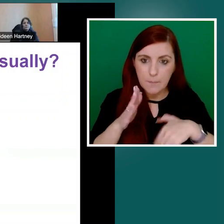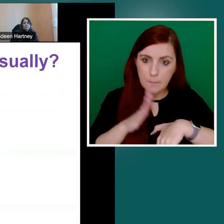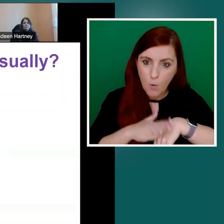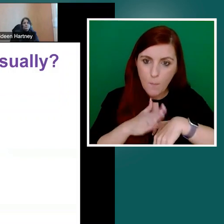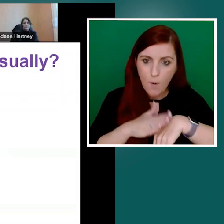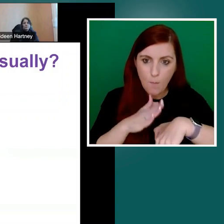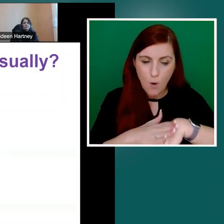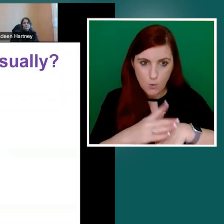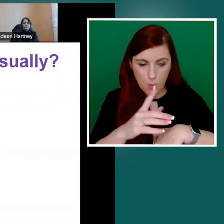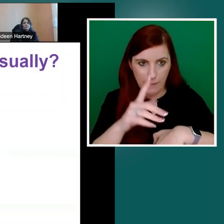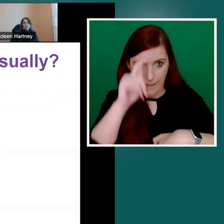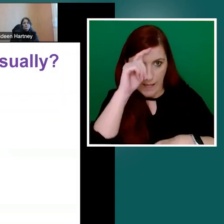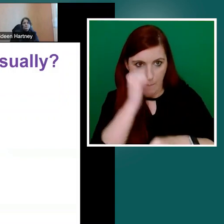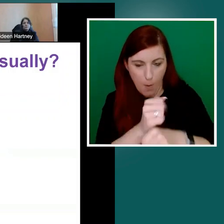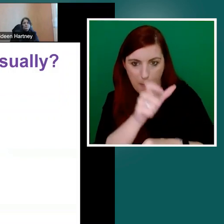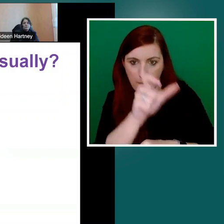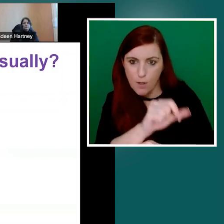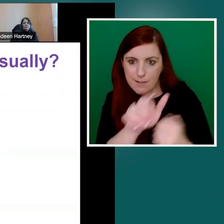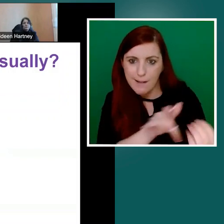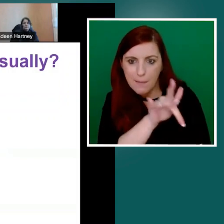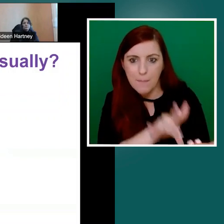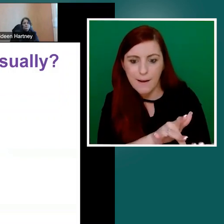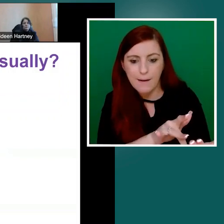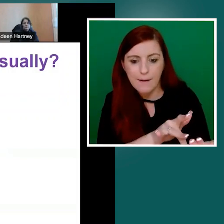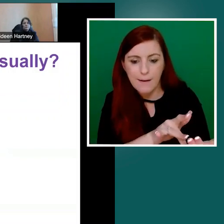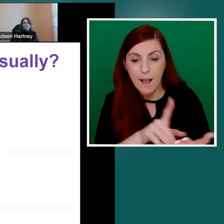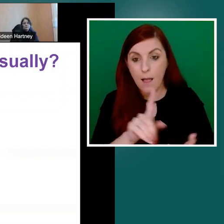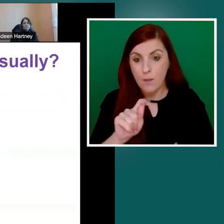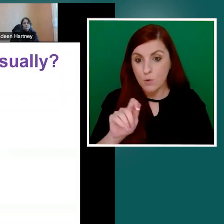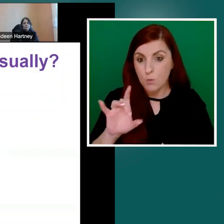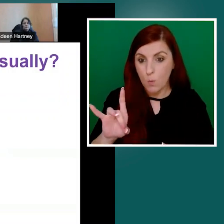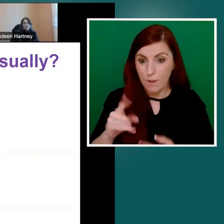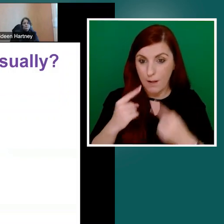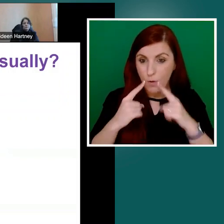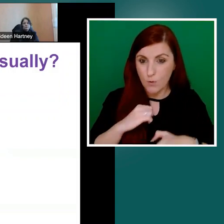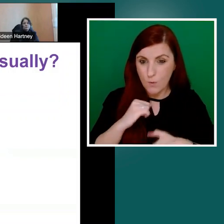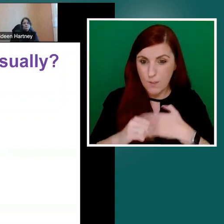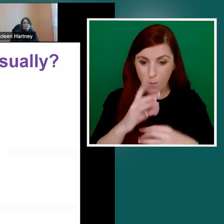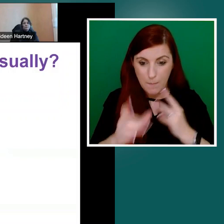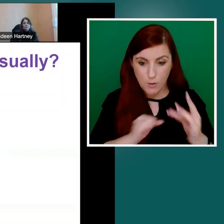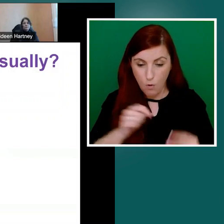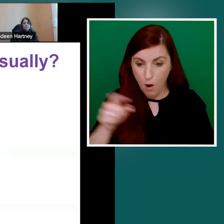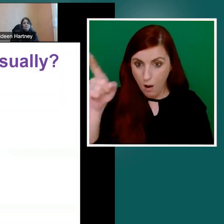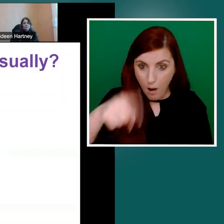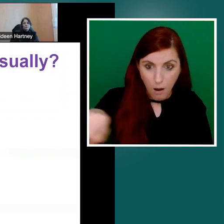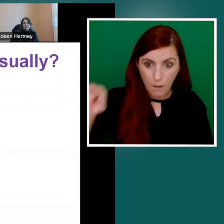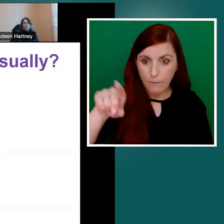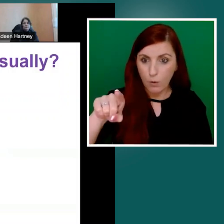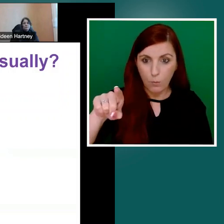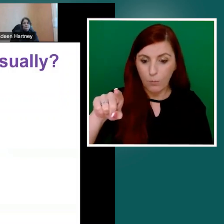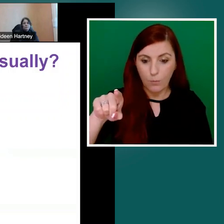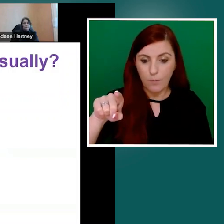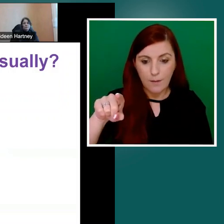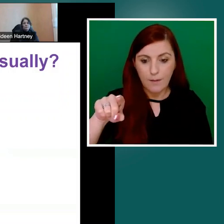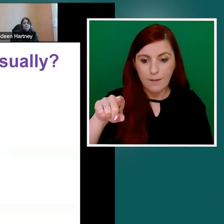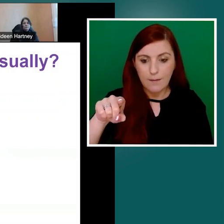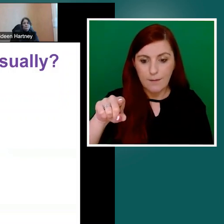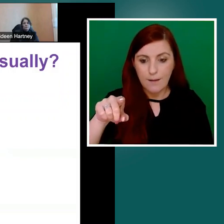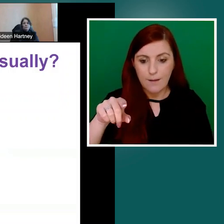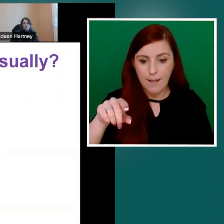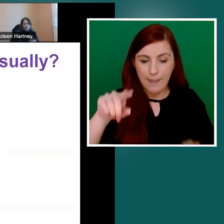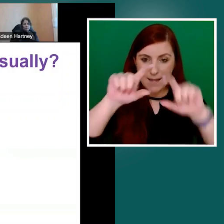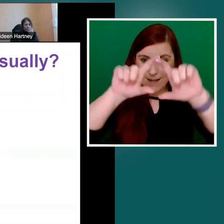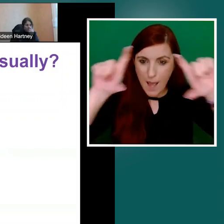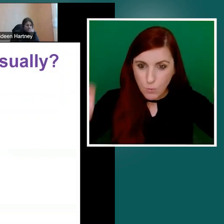of that person in the individual. And the toolkit that's being launched today will ensure that all of you that exist, you know, to a certain extent in those outer